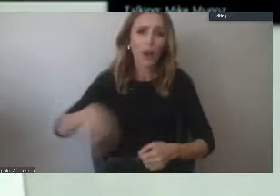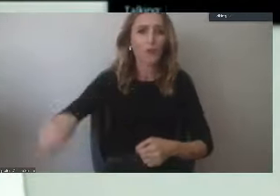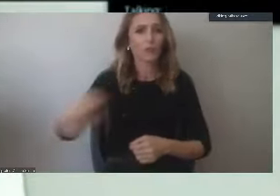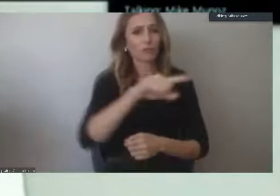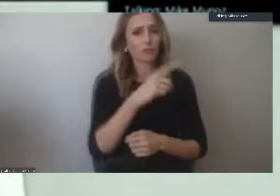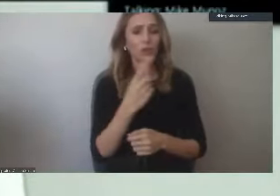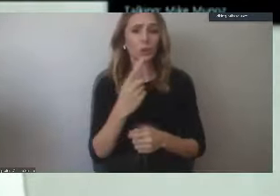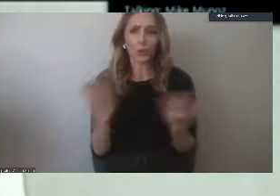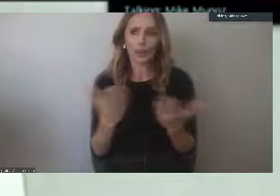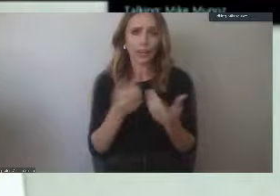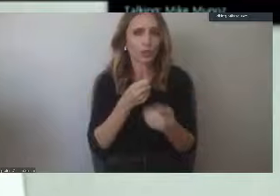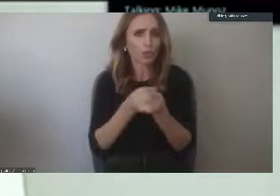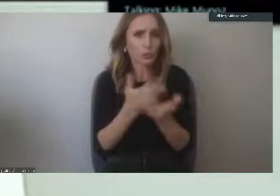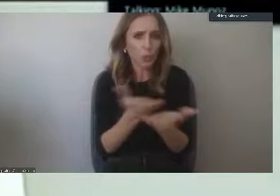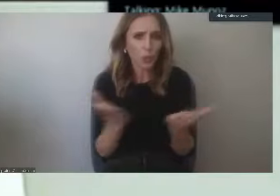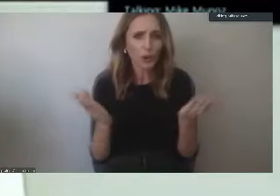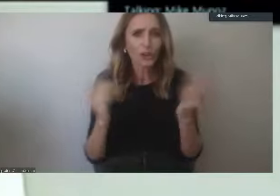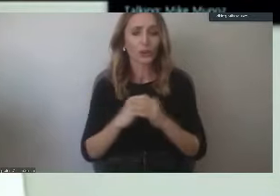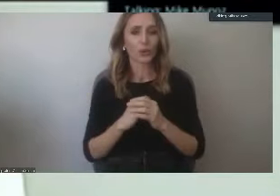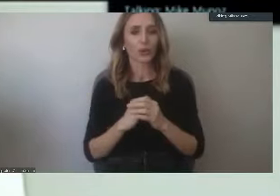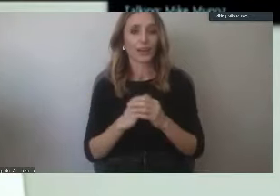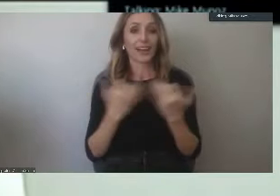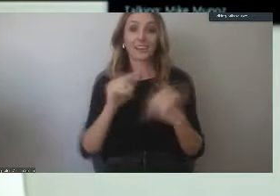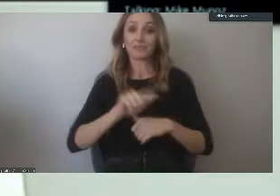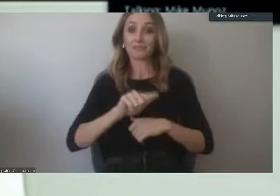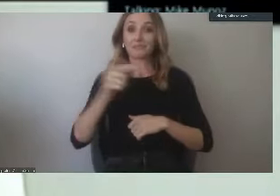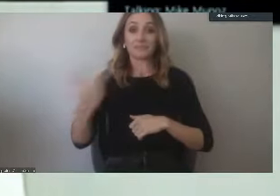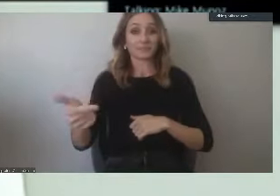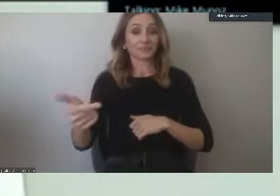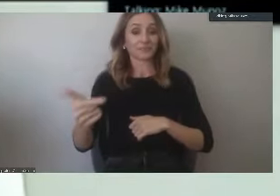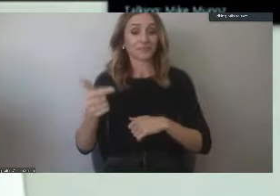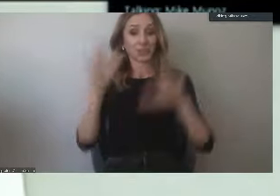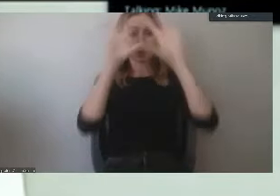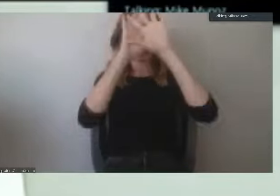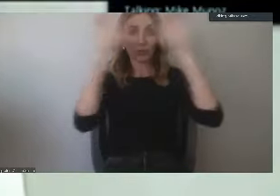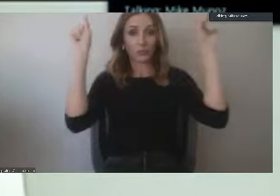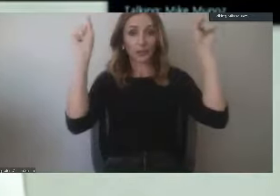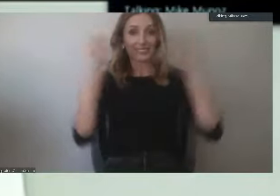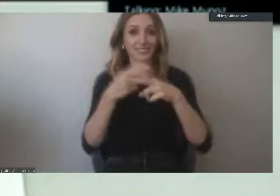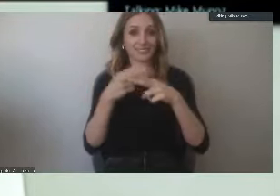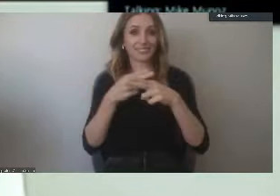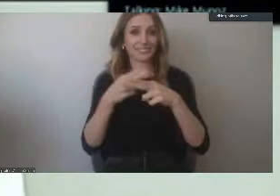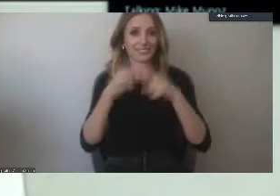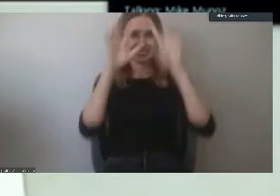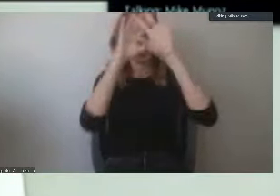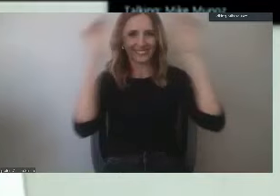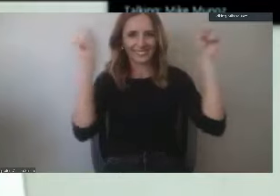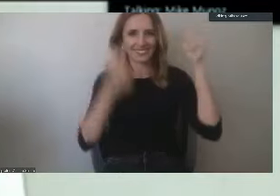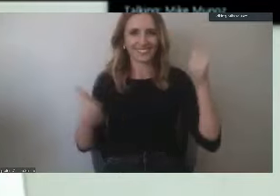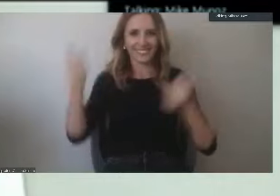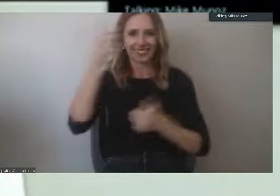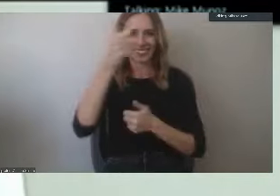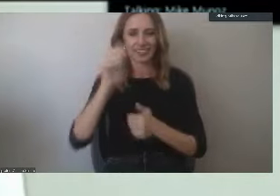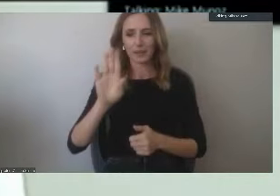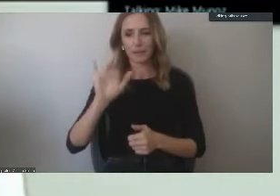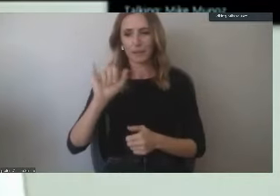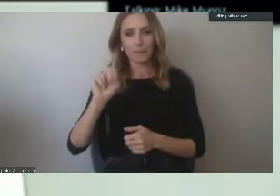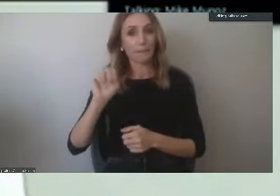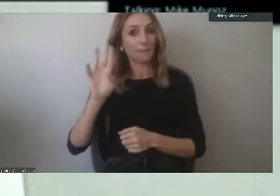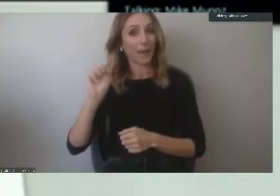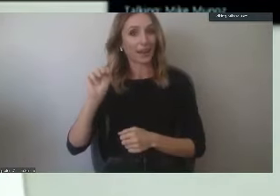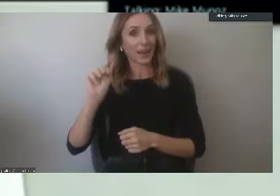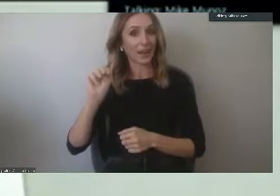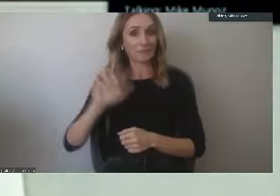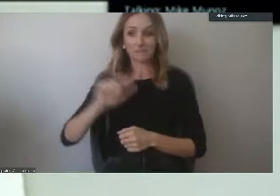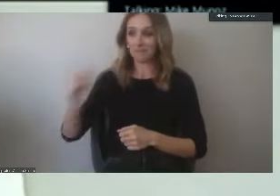you. And with that said, I'll turn it back over to our president superintendent, Luann Bynum, to ask all the